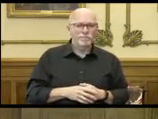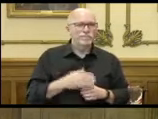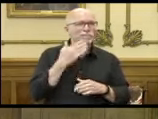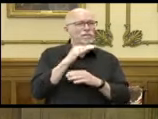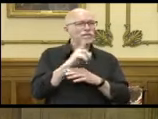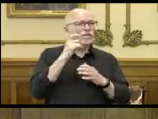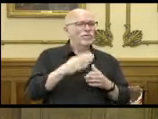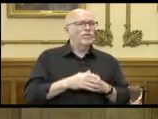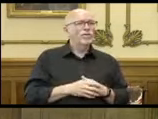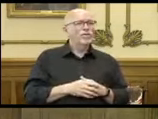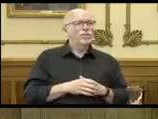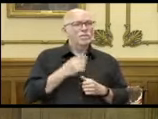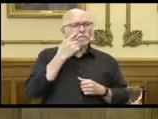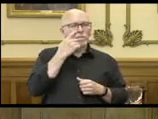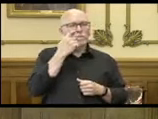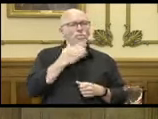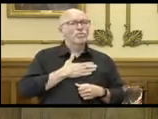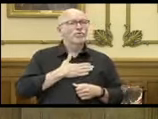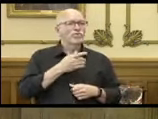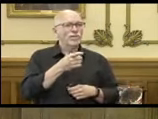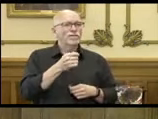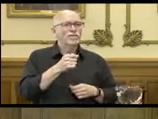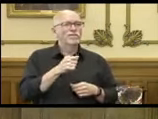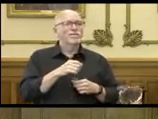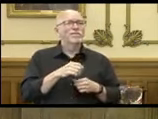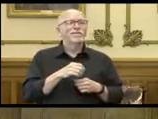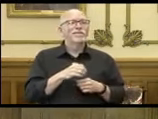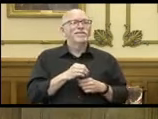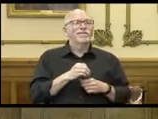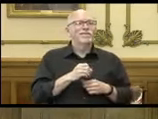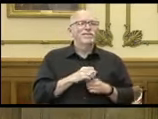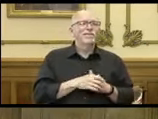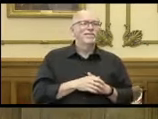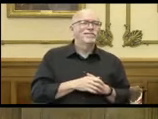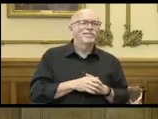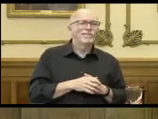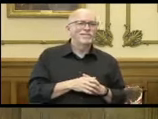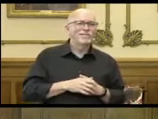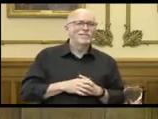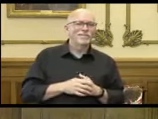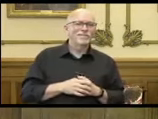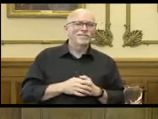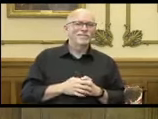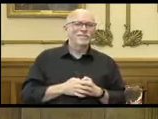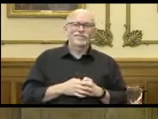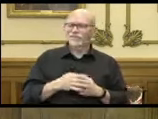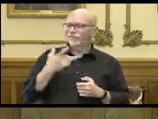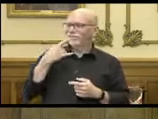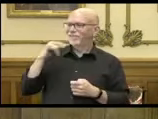Afternoon, Governor. I appreciate the Thomas Dolby reference. I don't know where that came from.